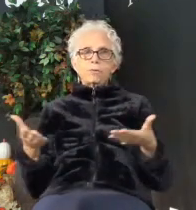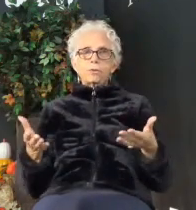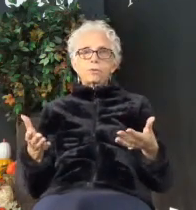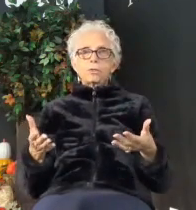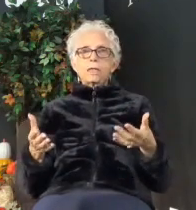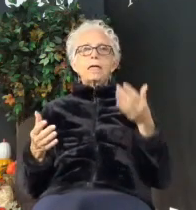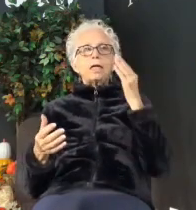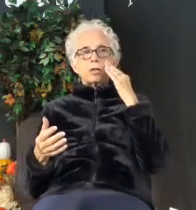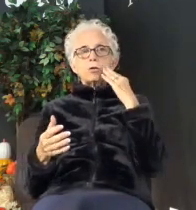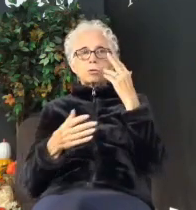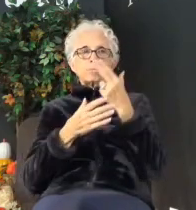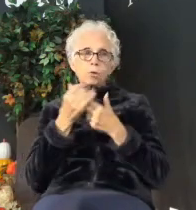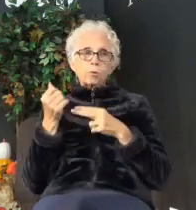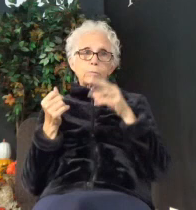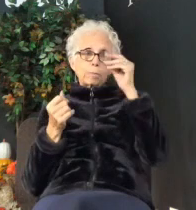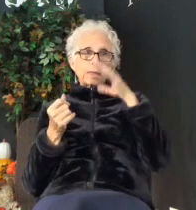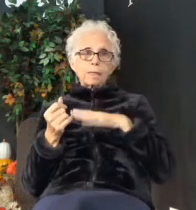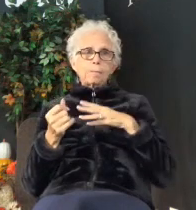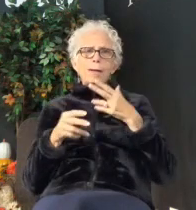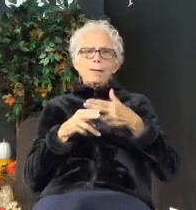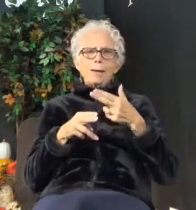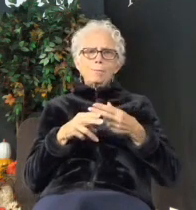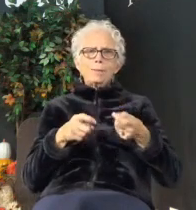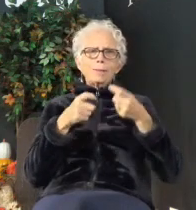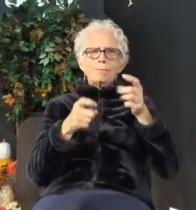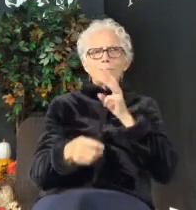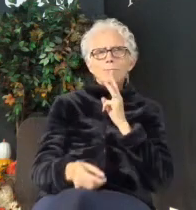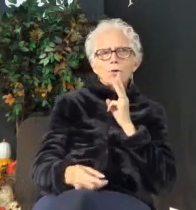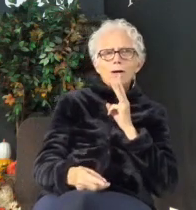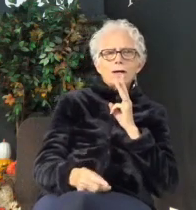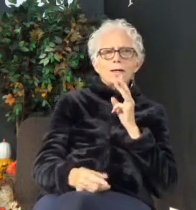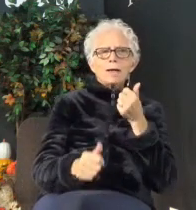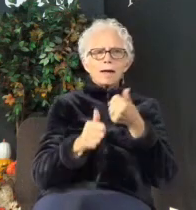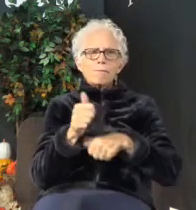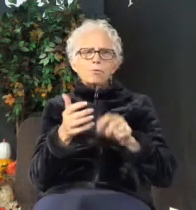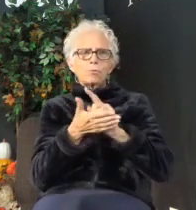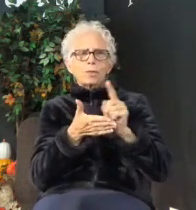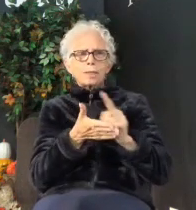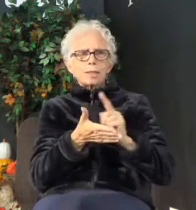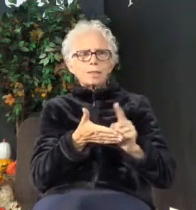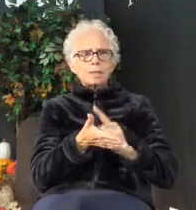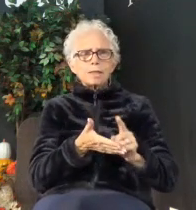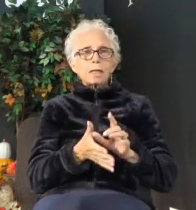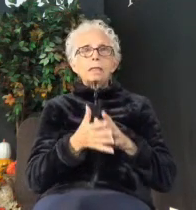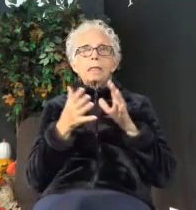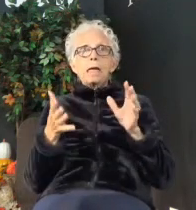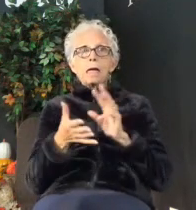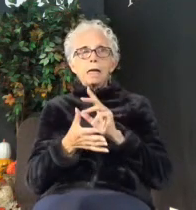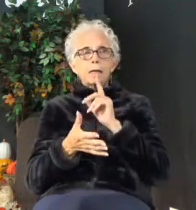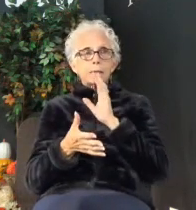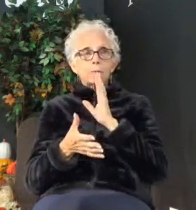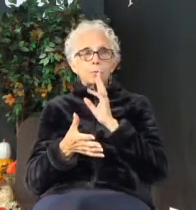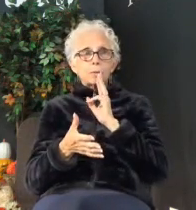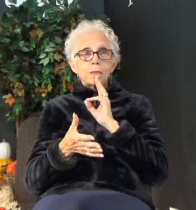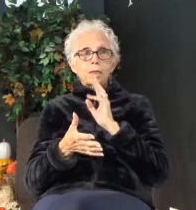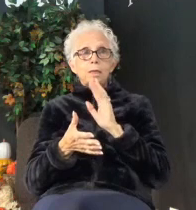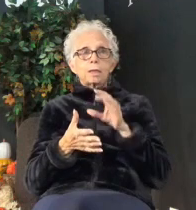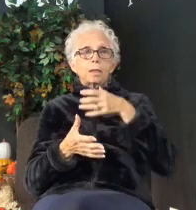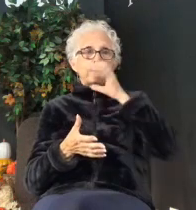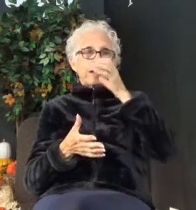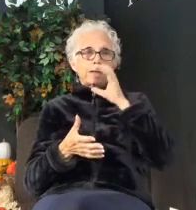them both. I think by name. Gives them water bottles every week. We're going through a lot of water bottles. Yeah,